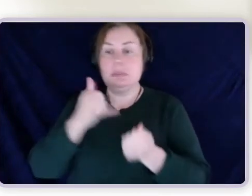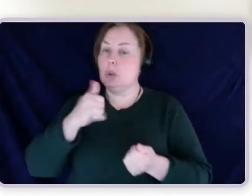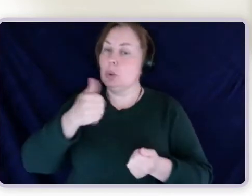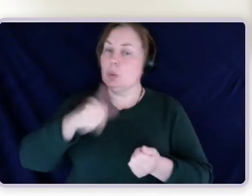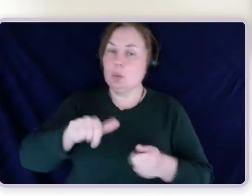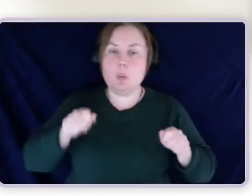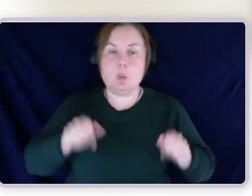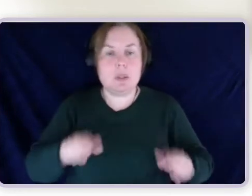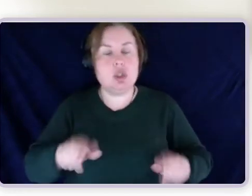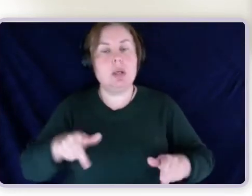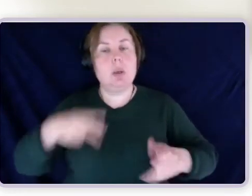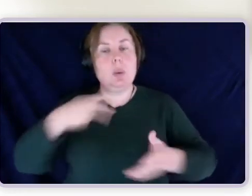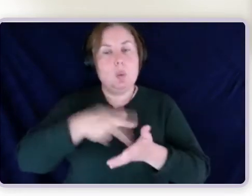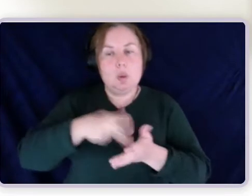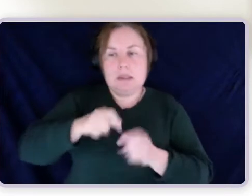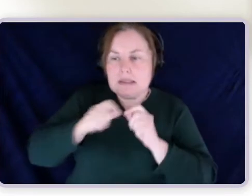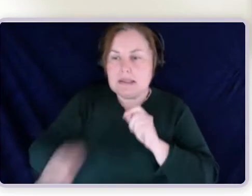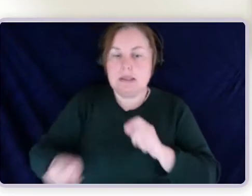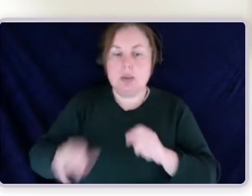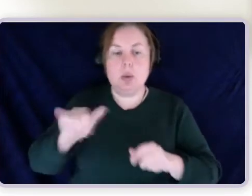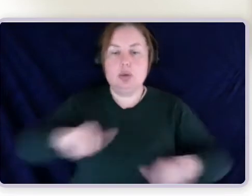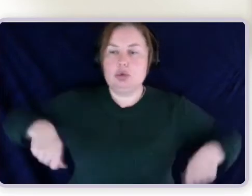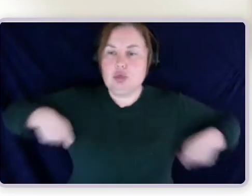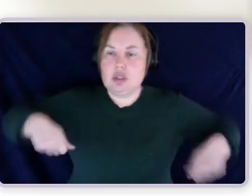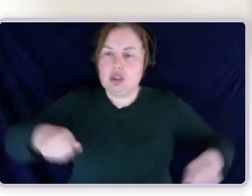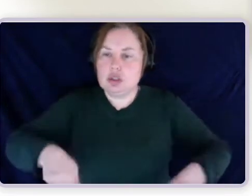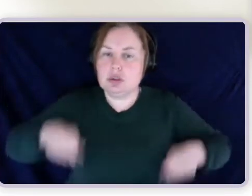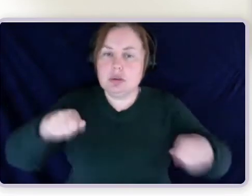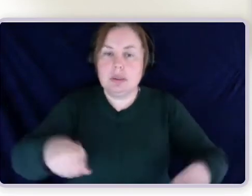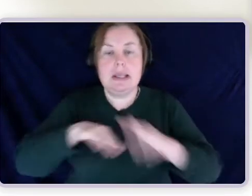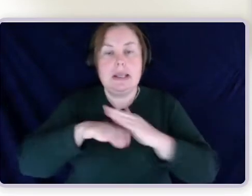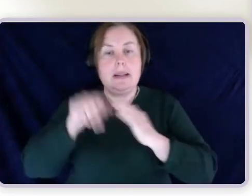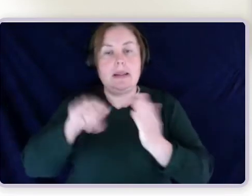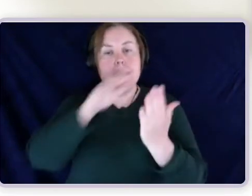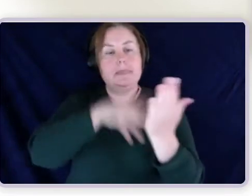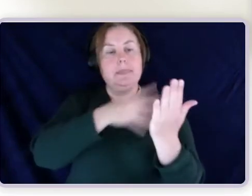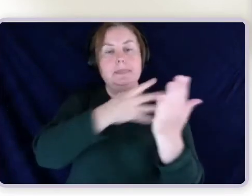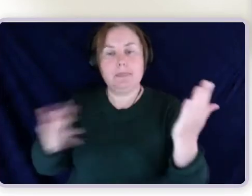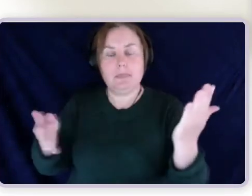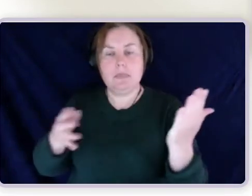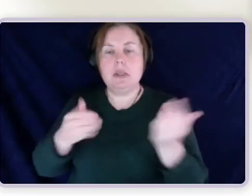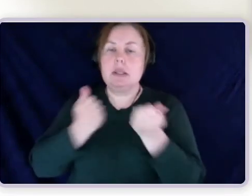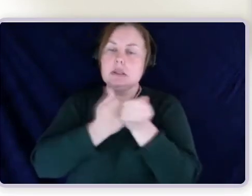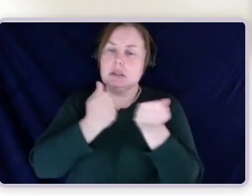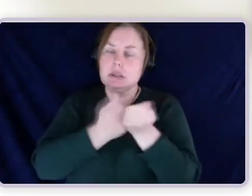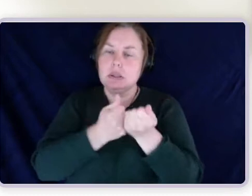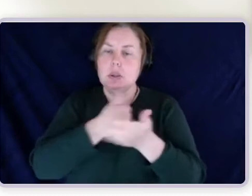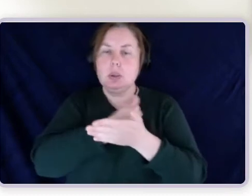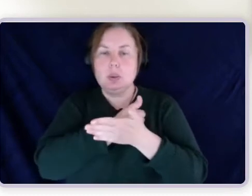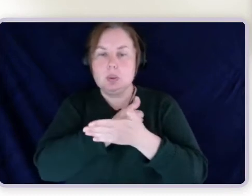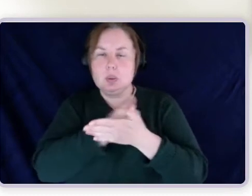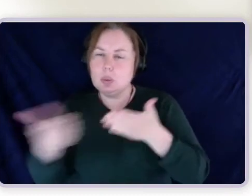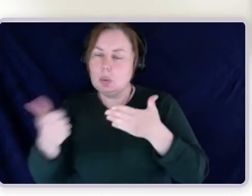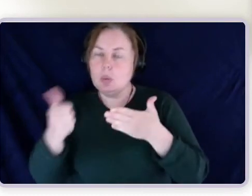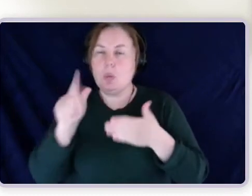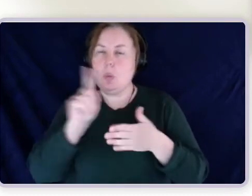or using crutches. But in these impairment tables, assistance generally has a very specific meaning, and